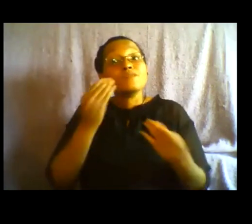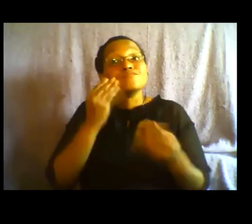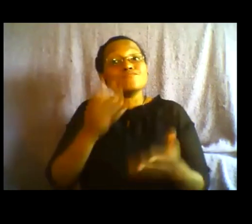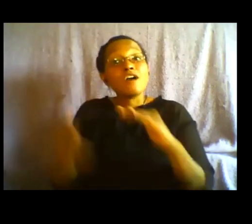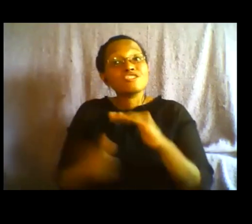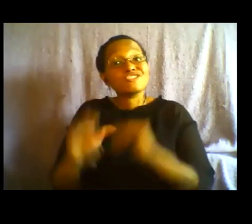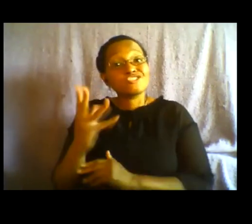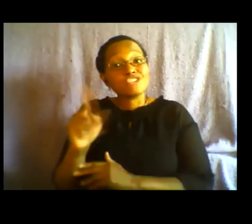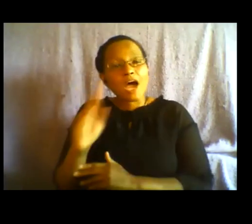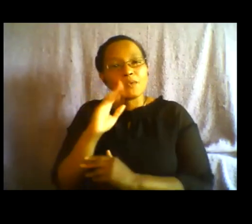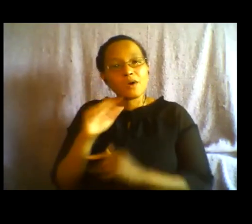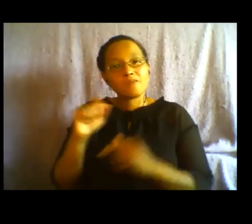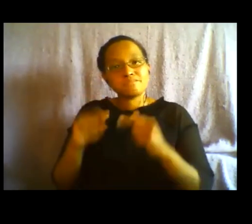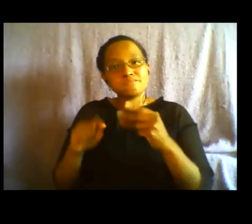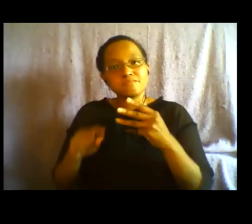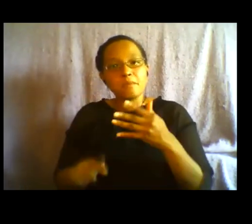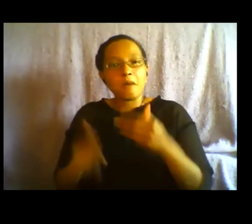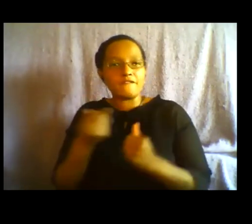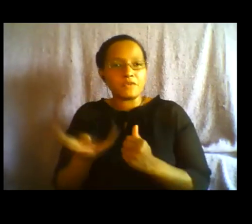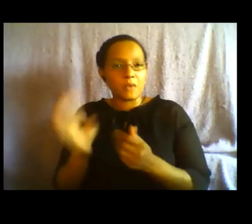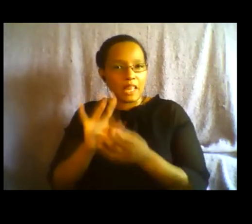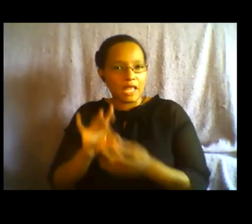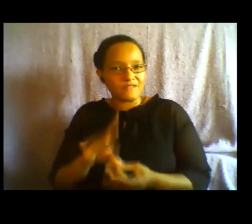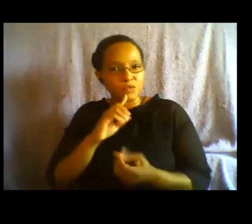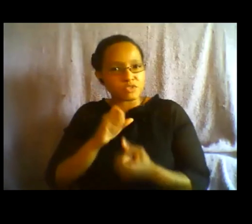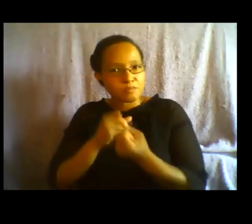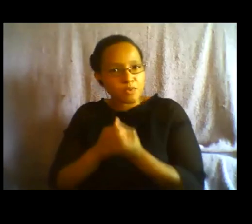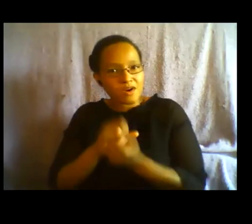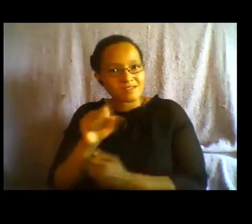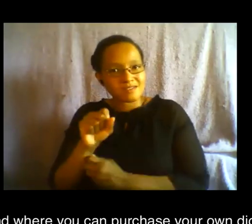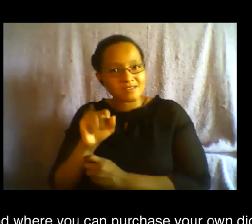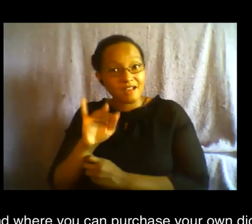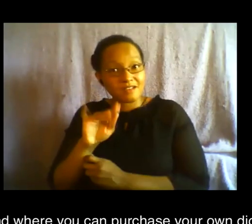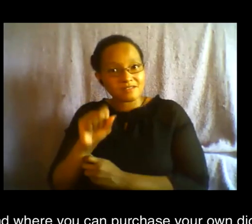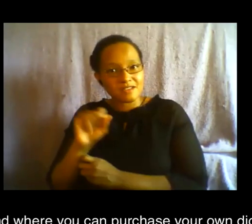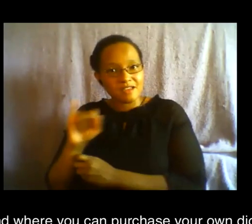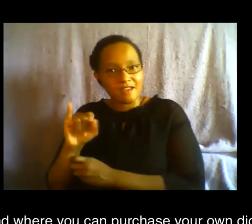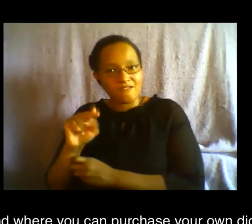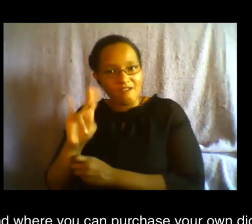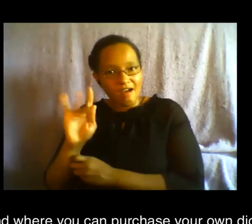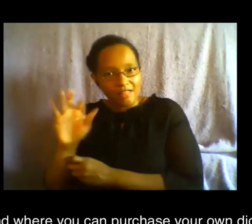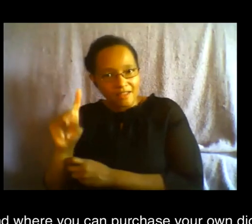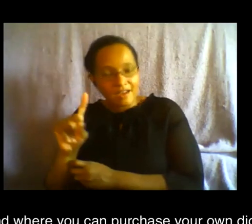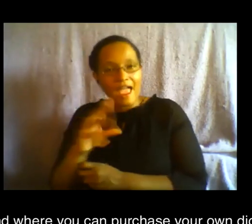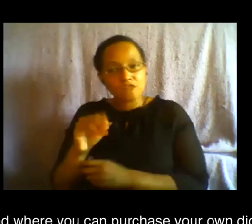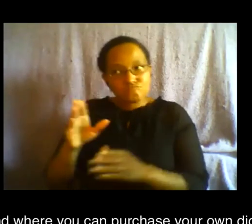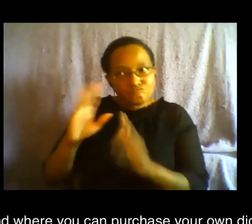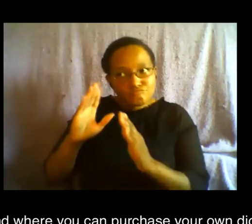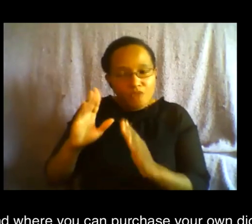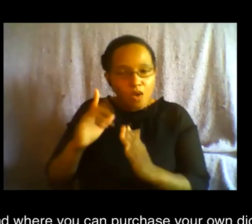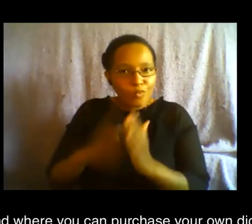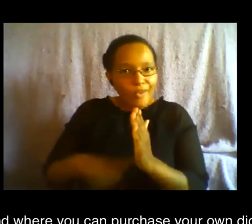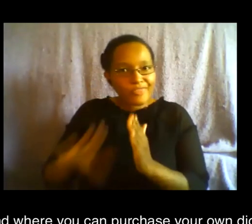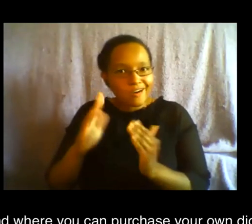you can support sins invalid join their newsletter to stay up to date on their upcoming performances and